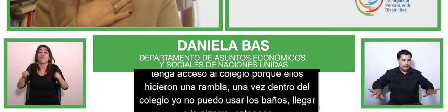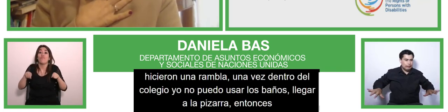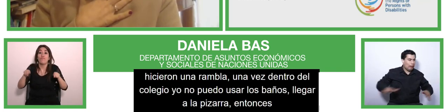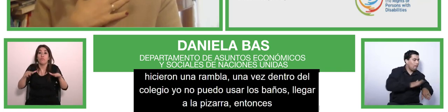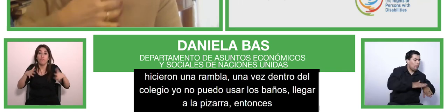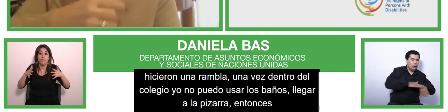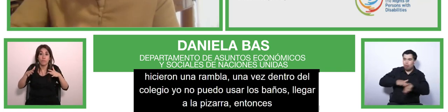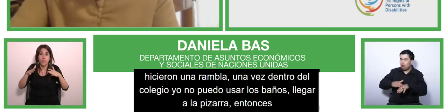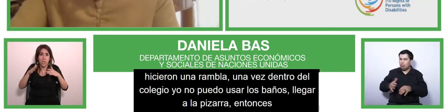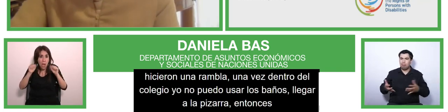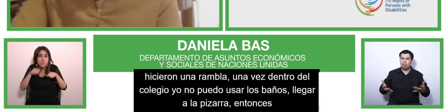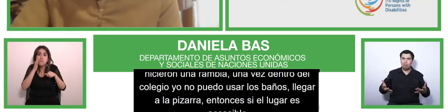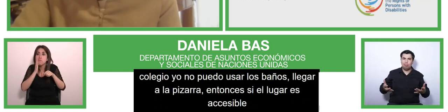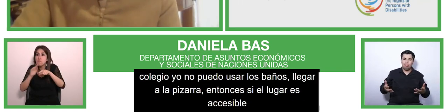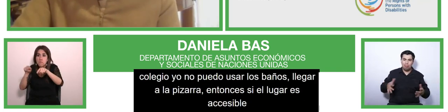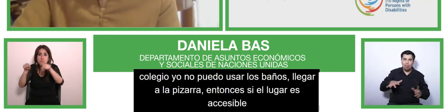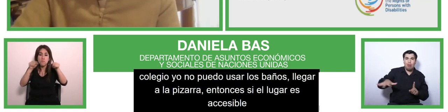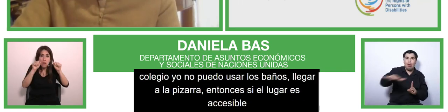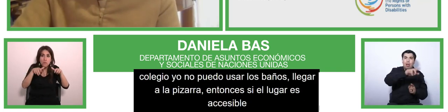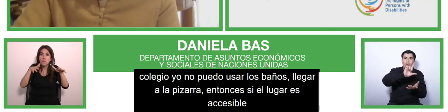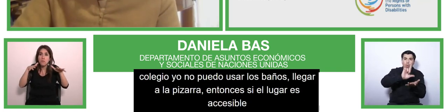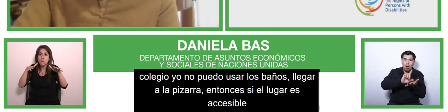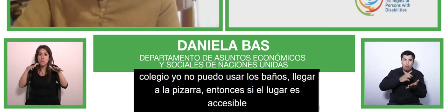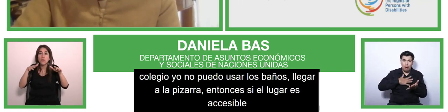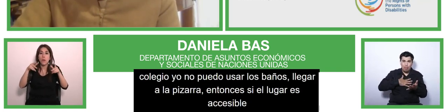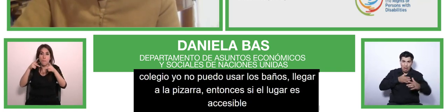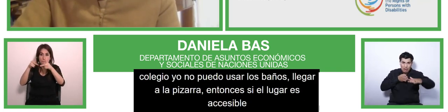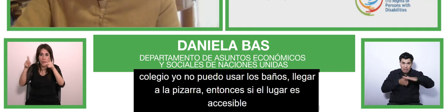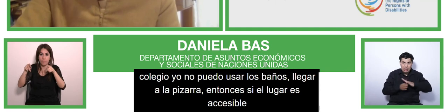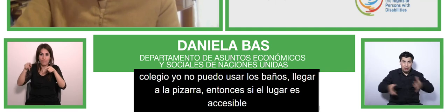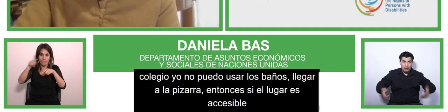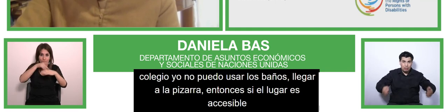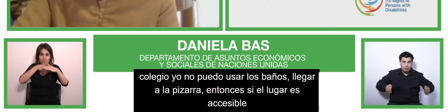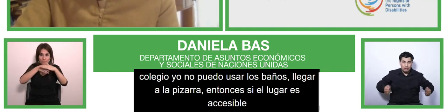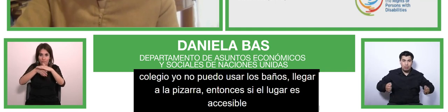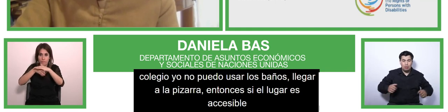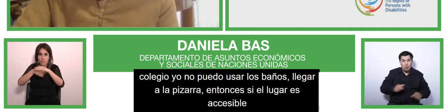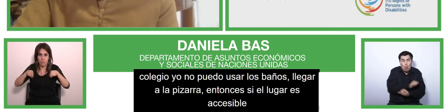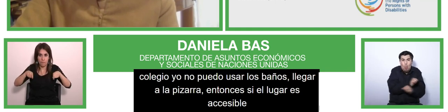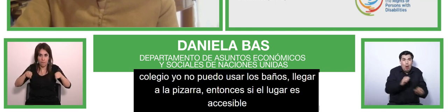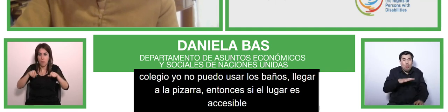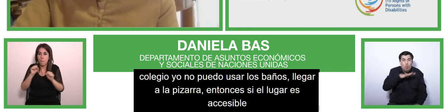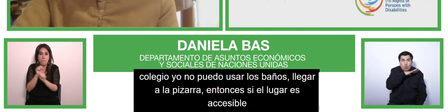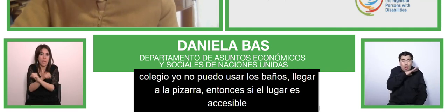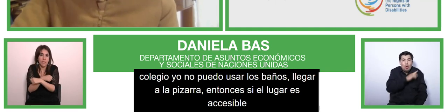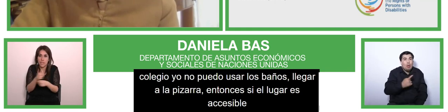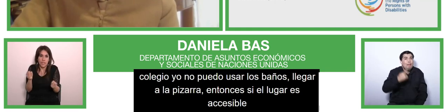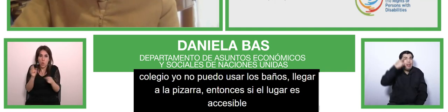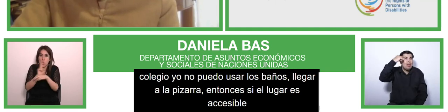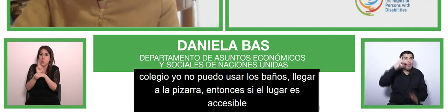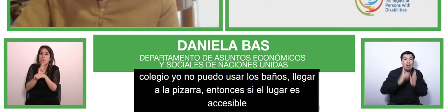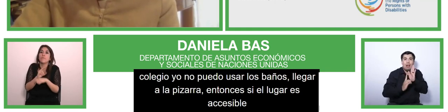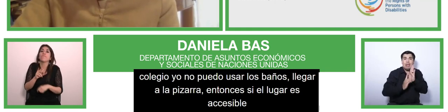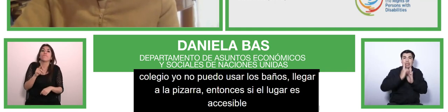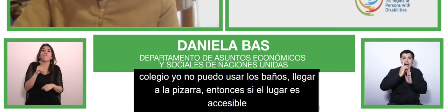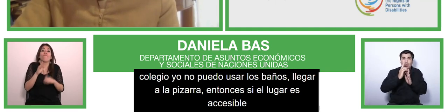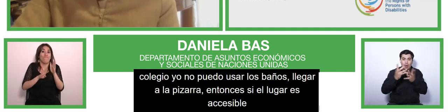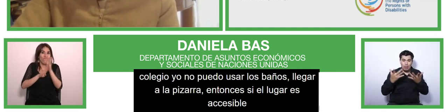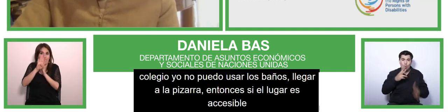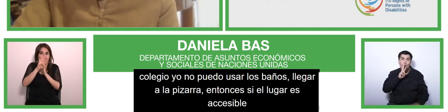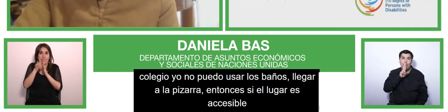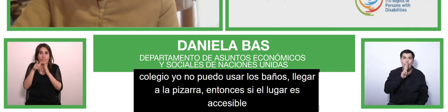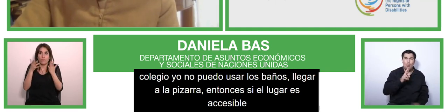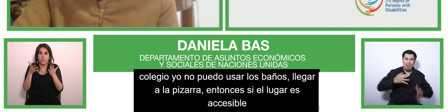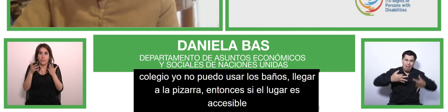not usable. Now, we believe that the development of an effective multilateral response to the